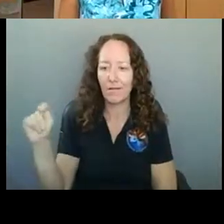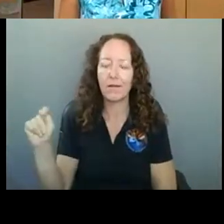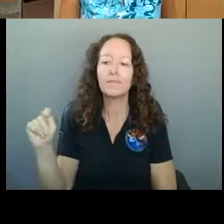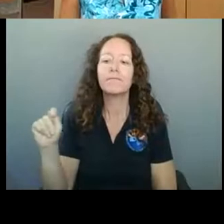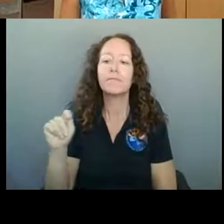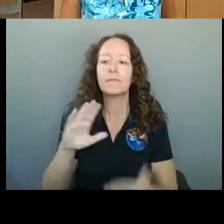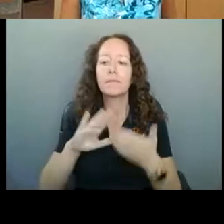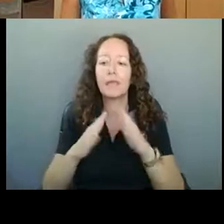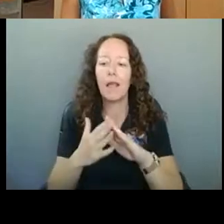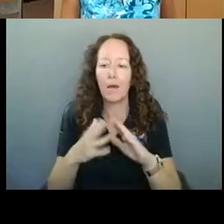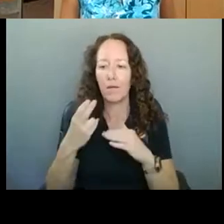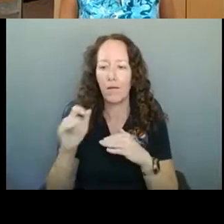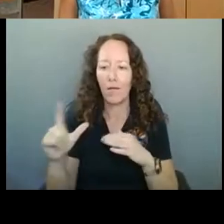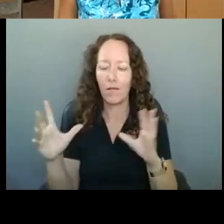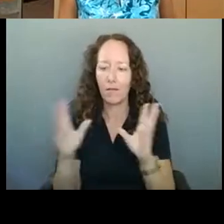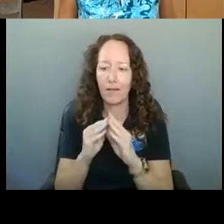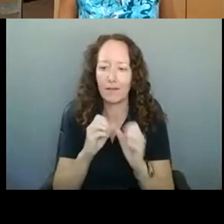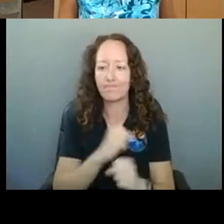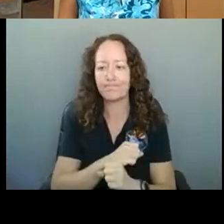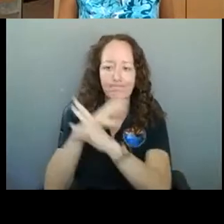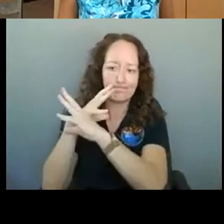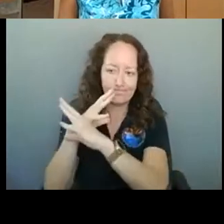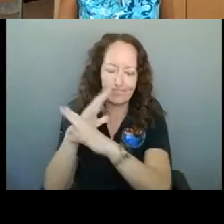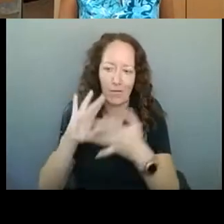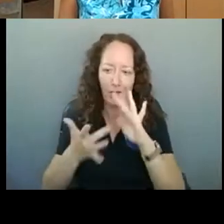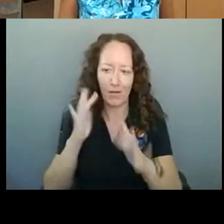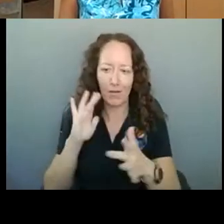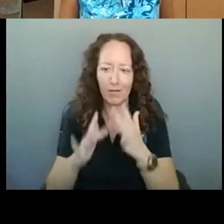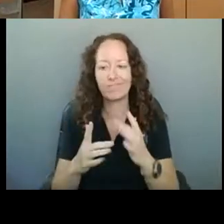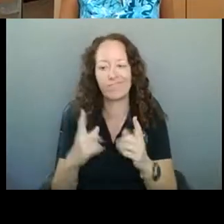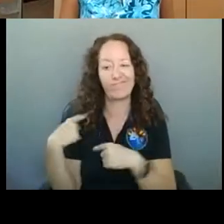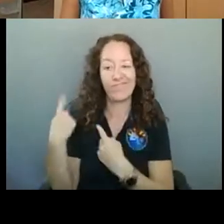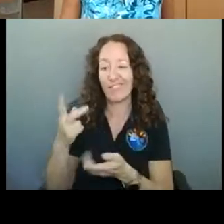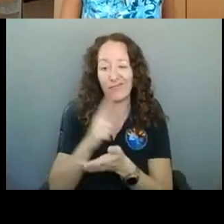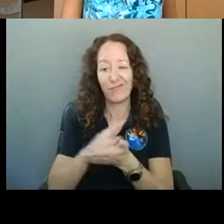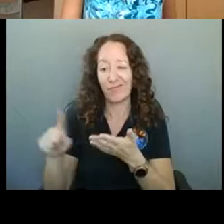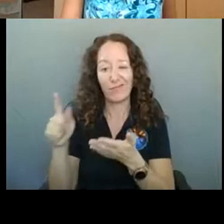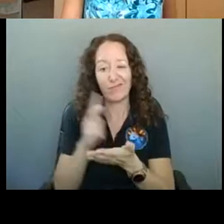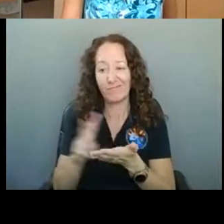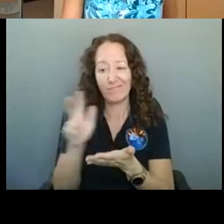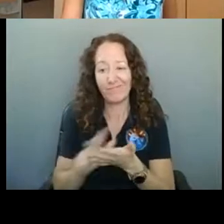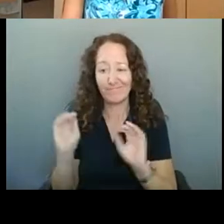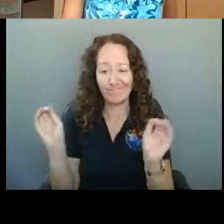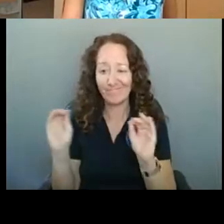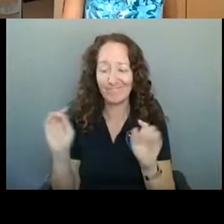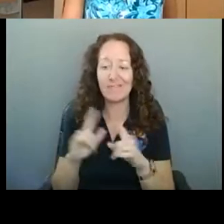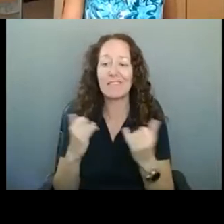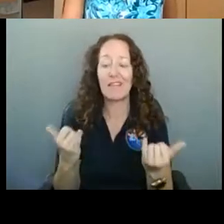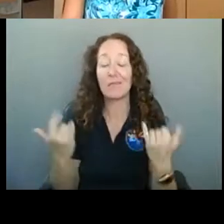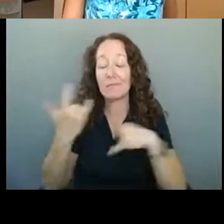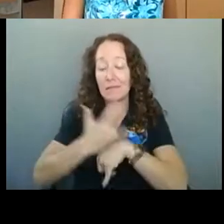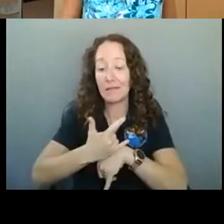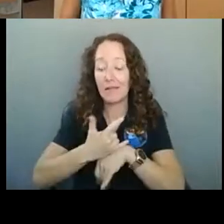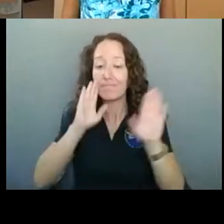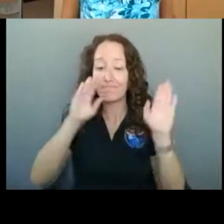on one of these town halls. This town hall is really directed for businesses that are reopening, particularly